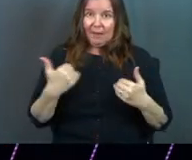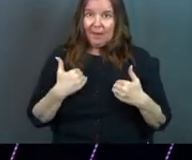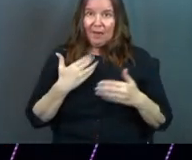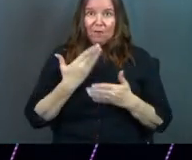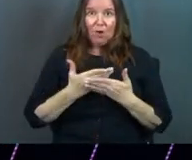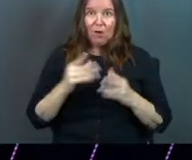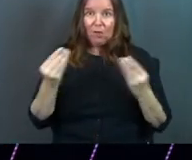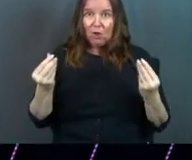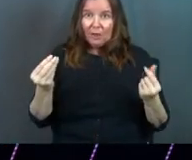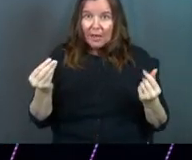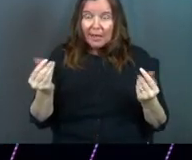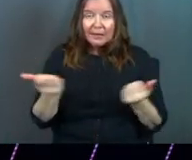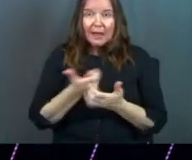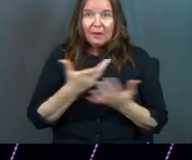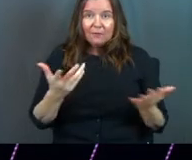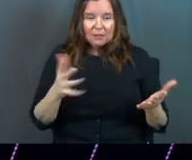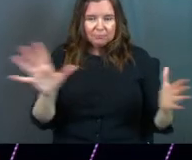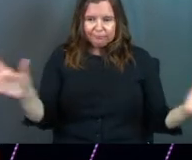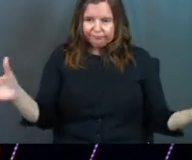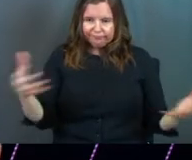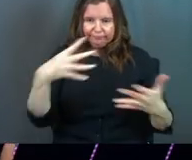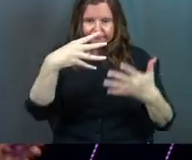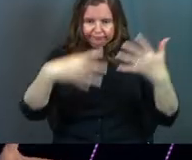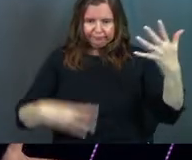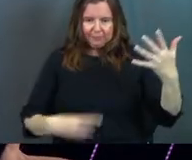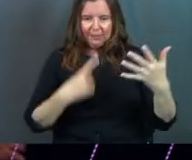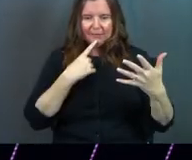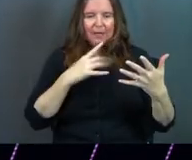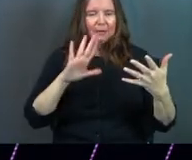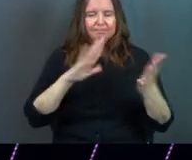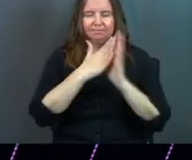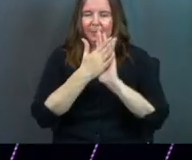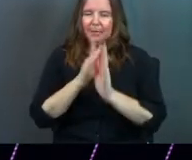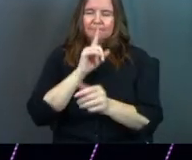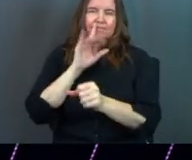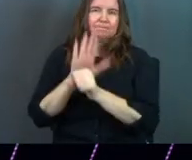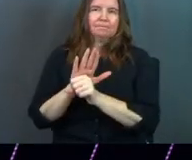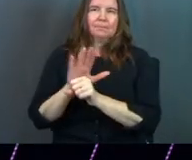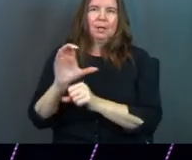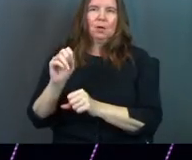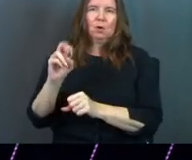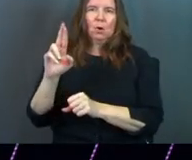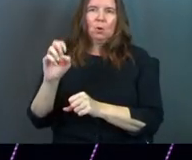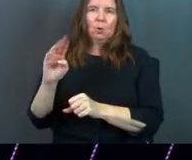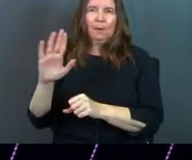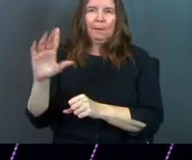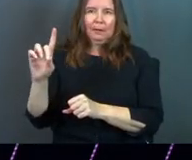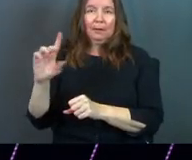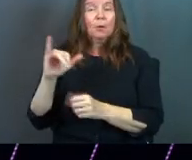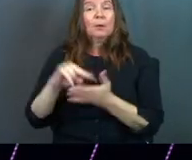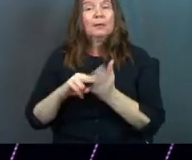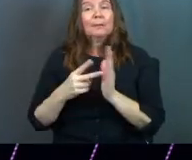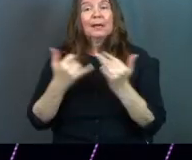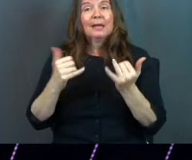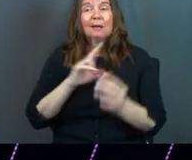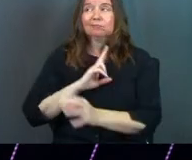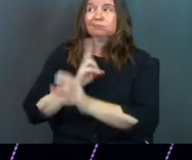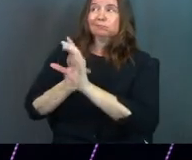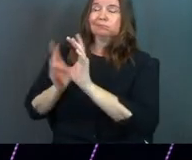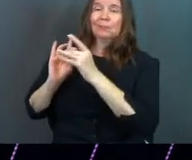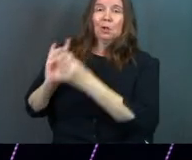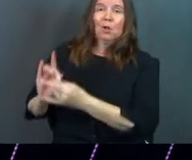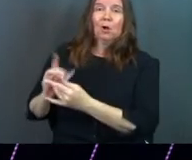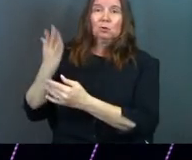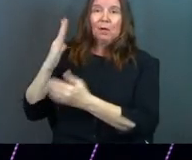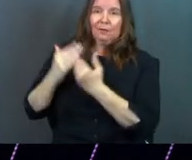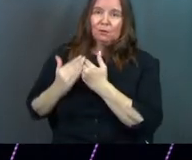all their land, and they could vow that it was Corban. And what that meant is that it now belonged to